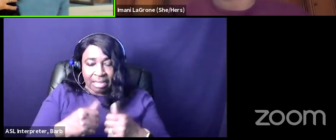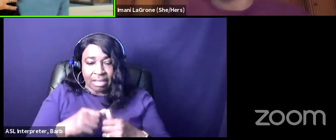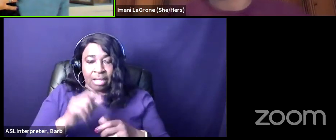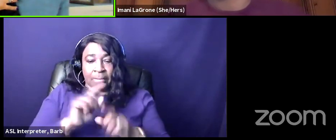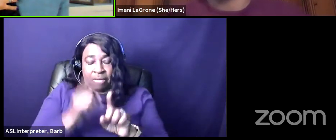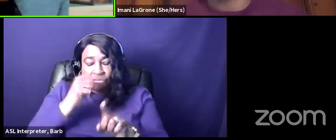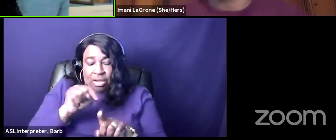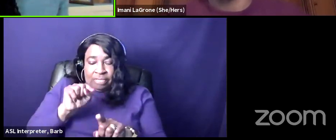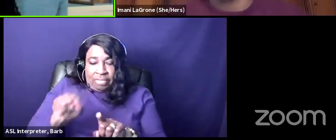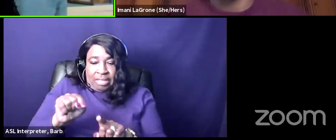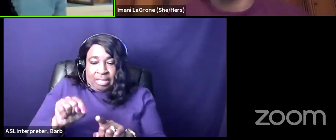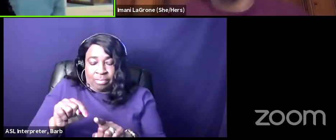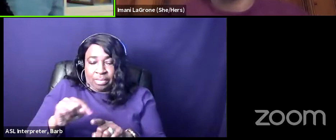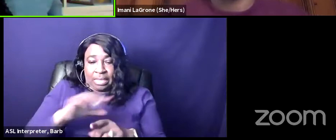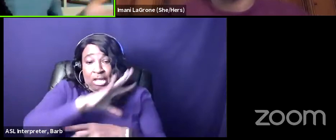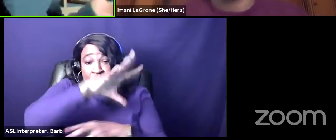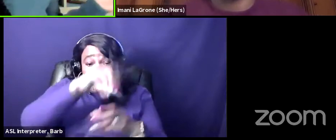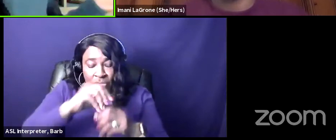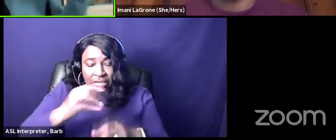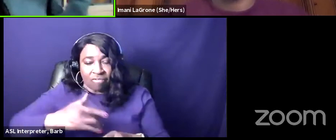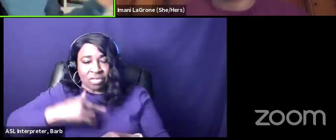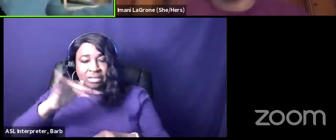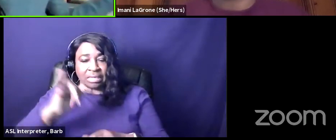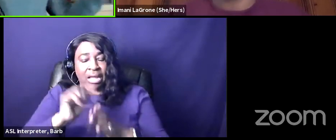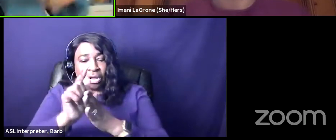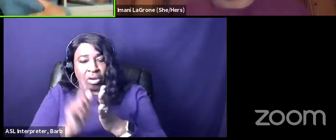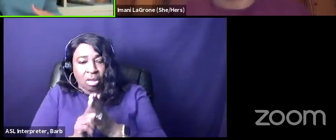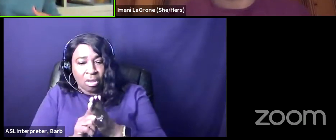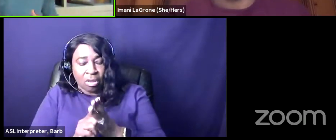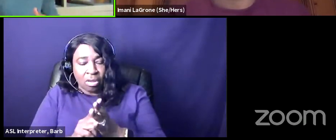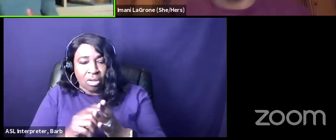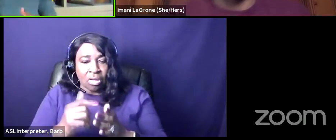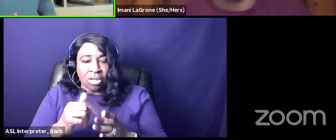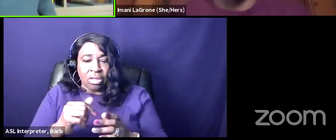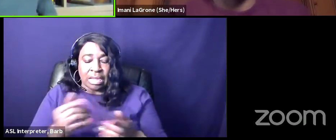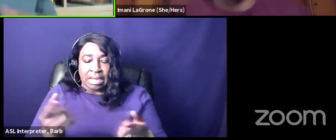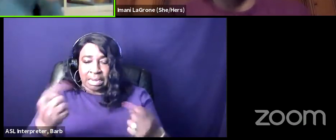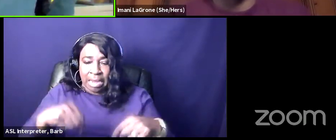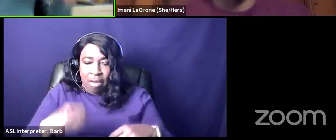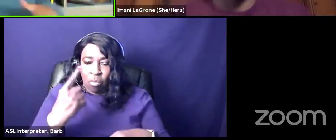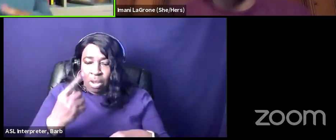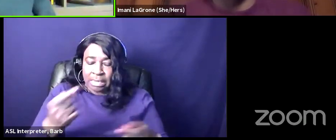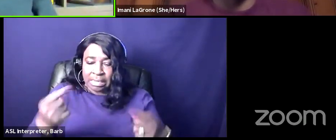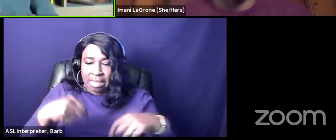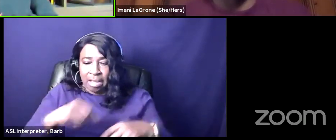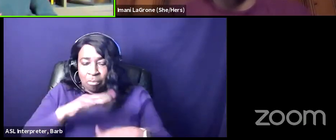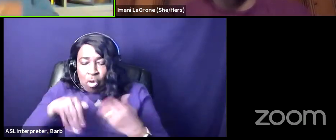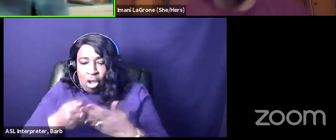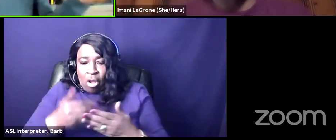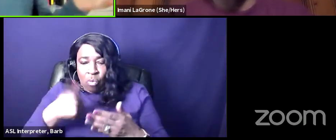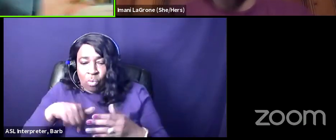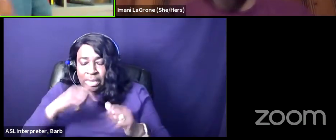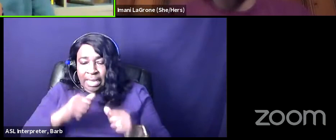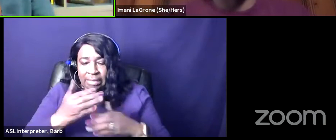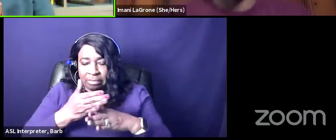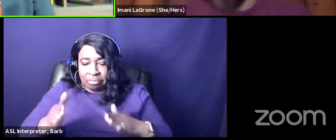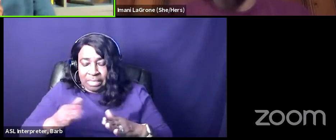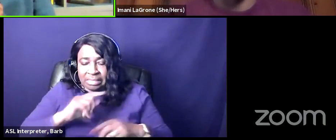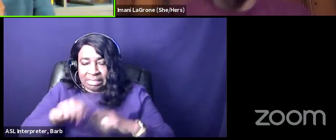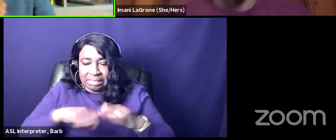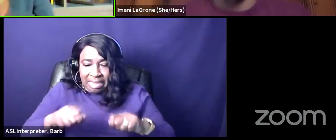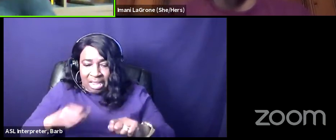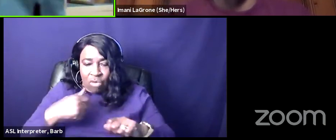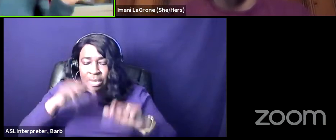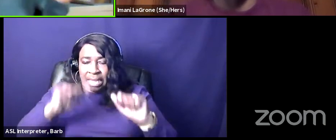we're and black folks are like no no we can all come one come all right we can split this pie and like we're fine we can always make more